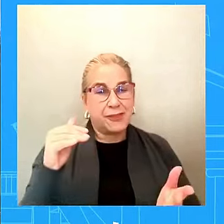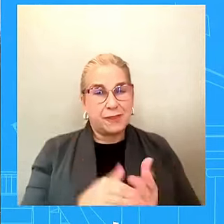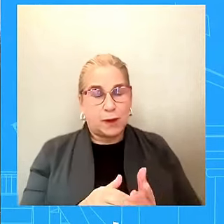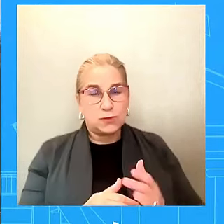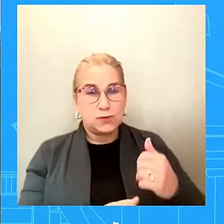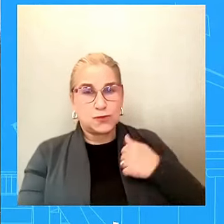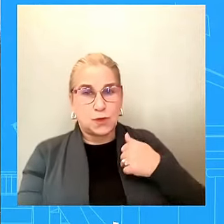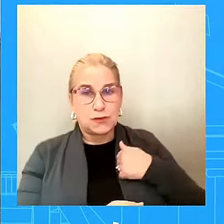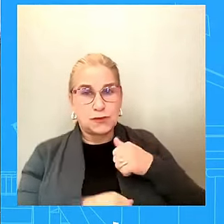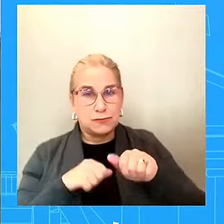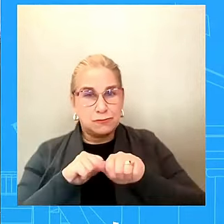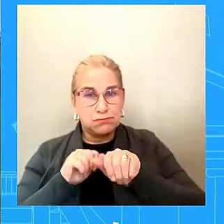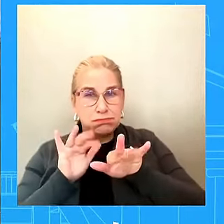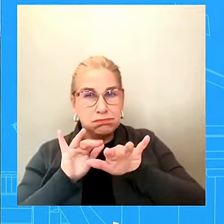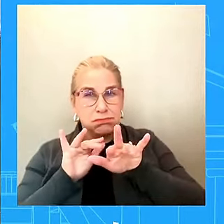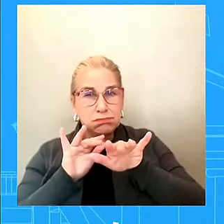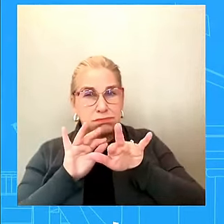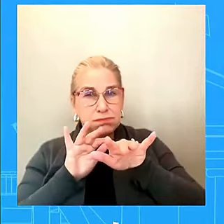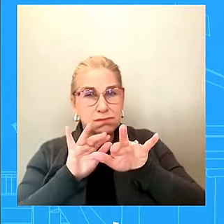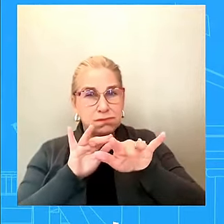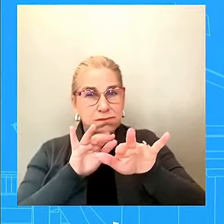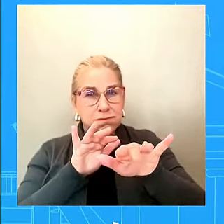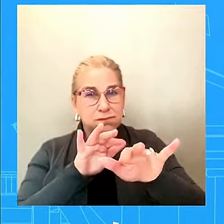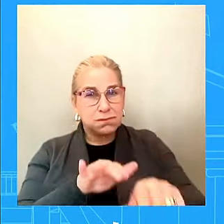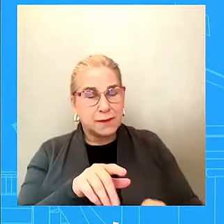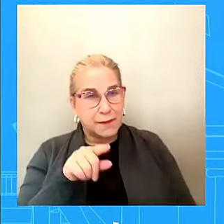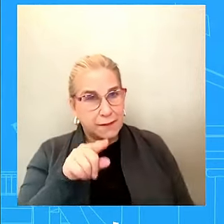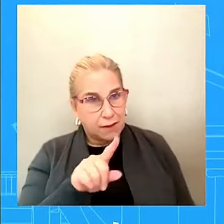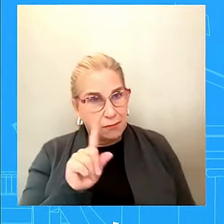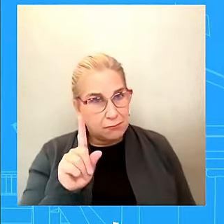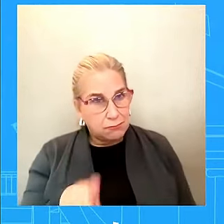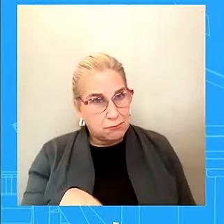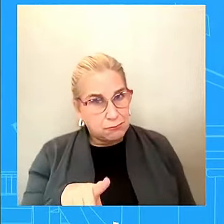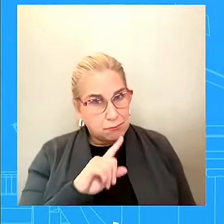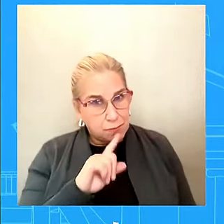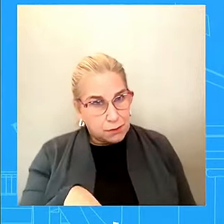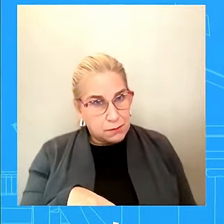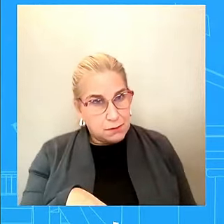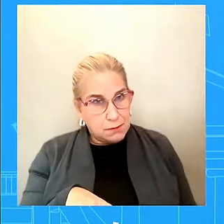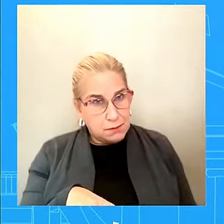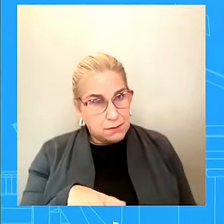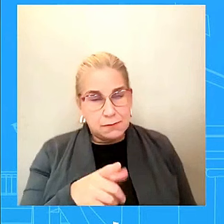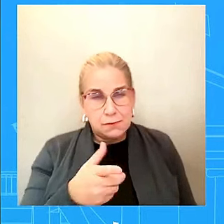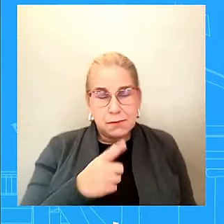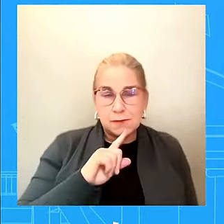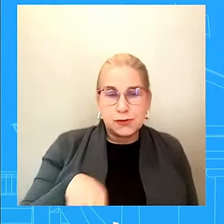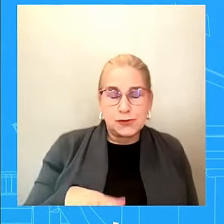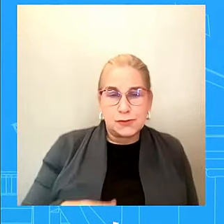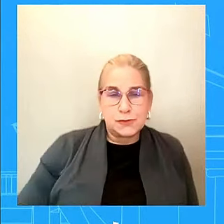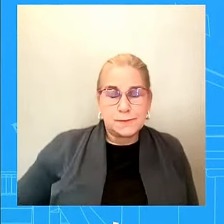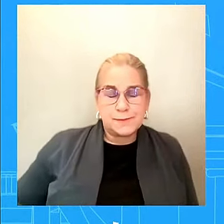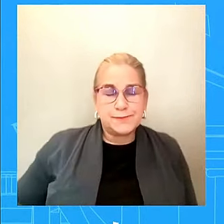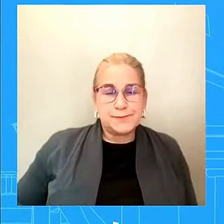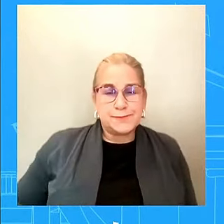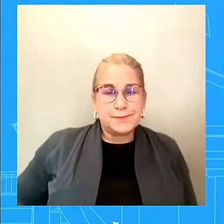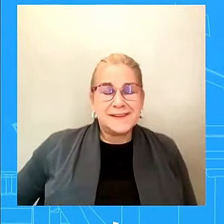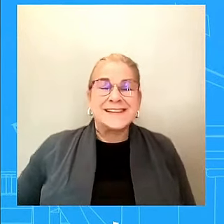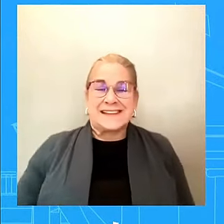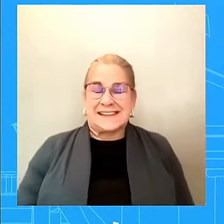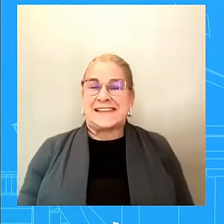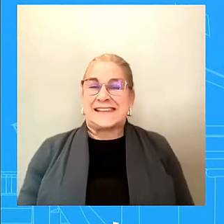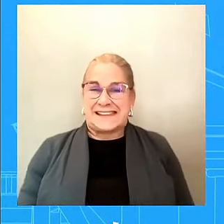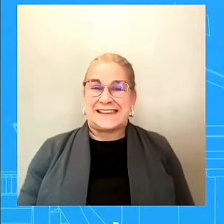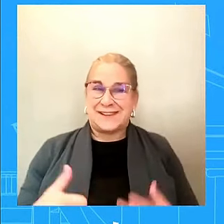House have any response or concern? Look, we've always said we've been concerned, uh, when we've always asked about, um, uh, about